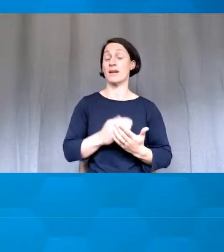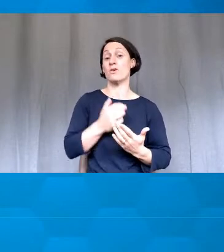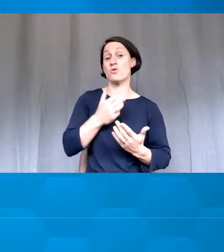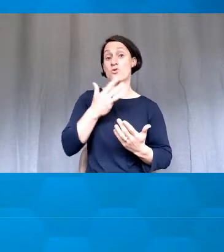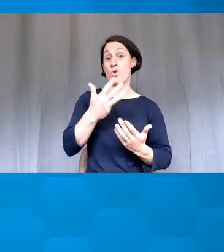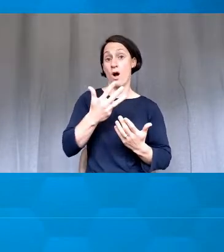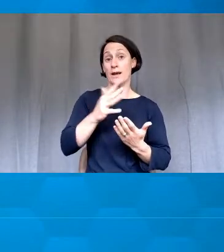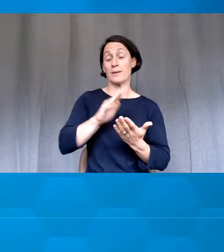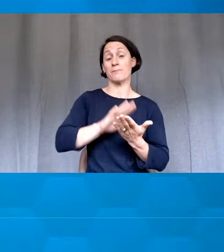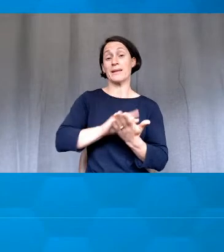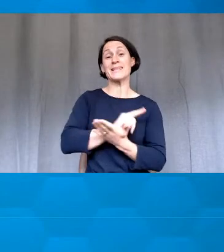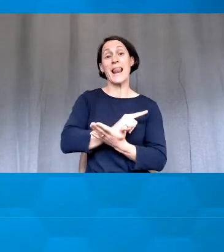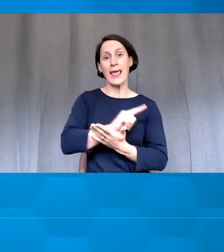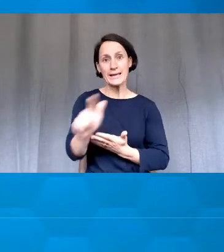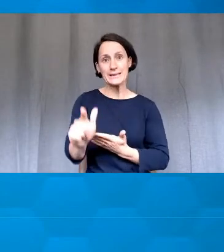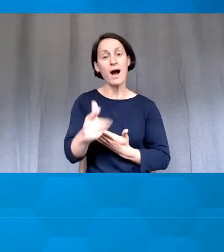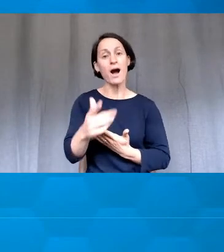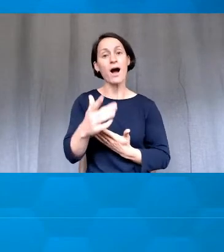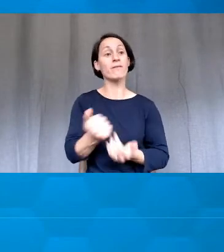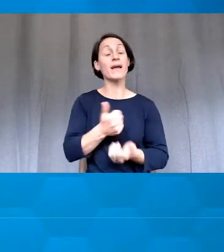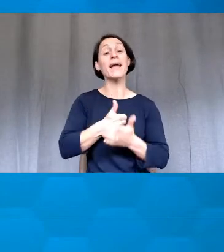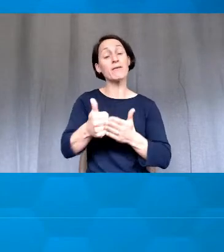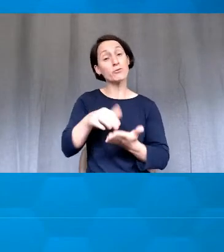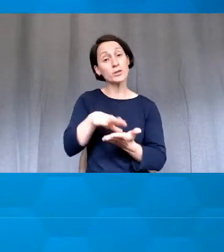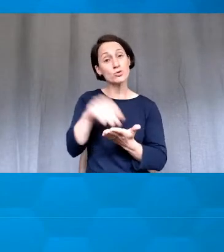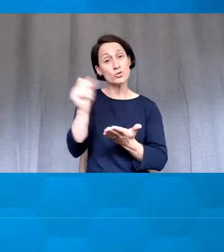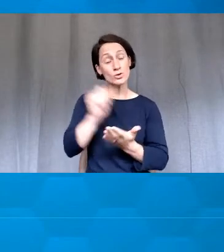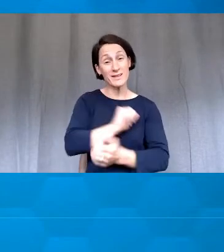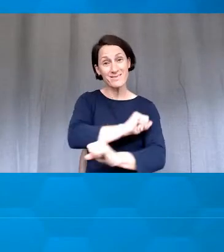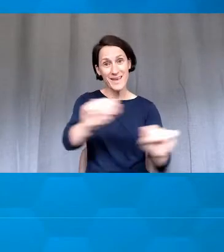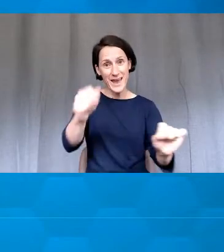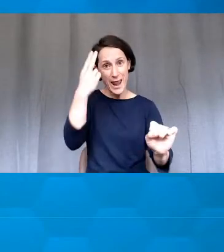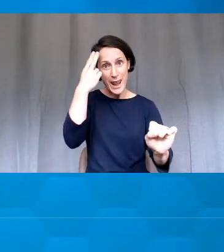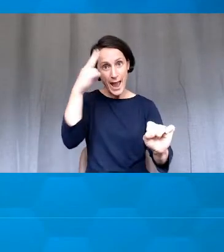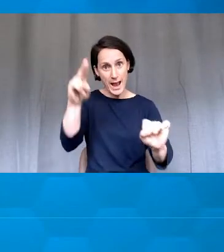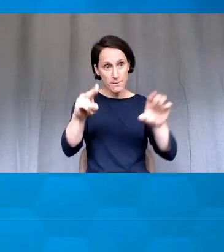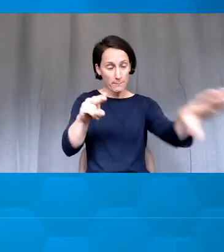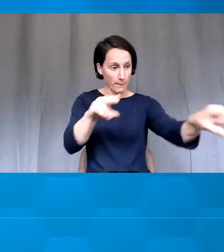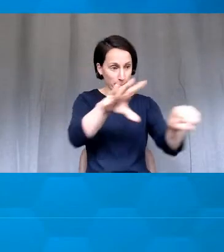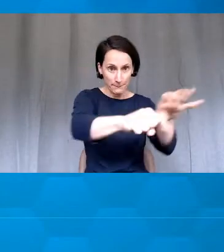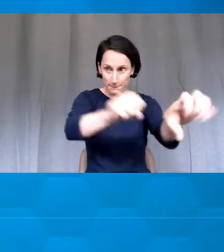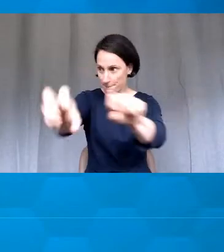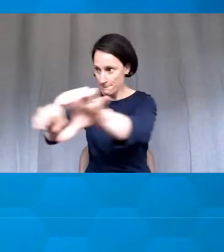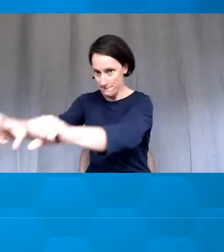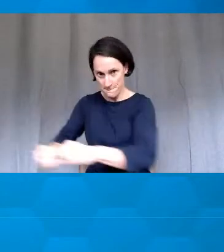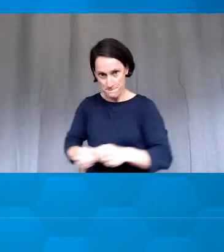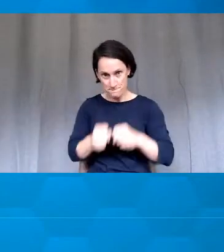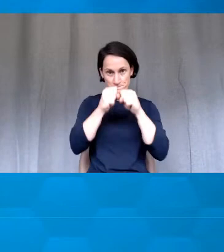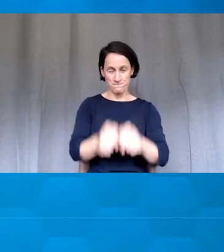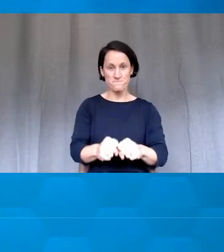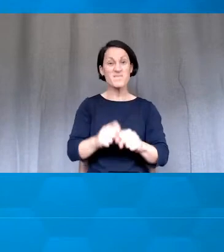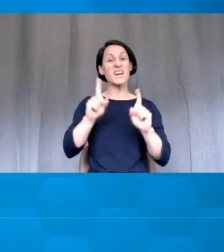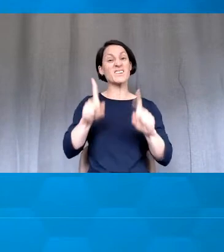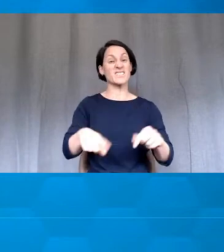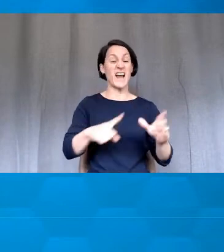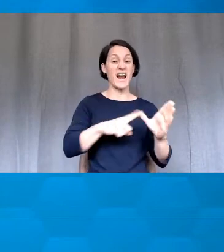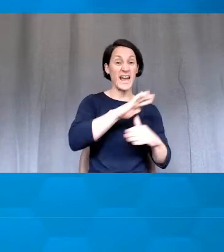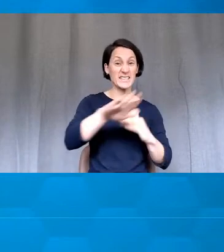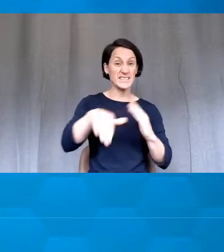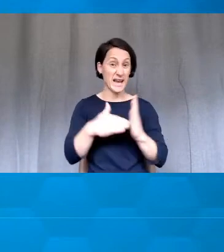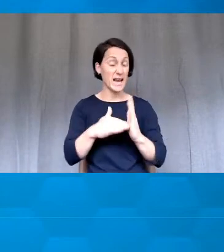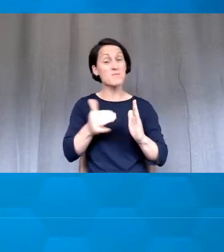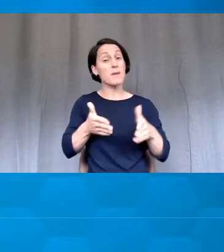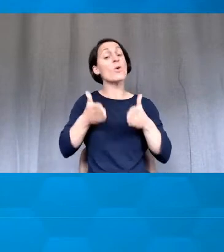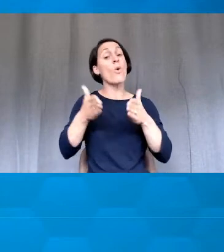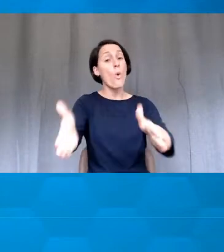nameplates which are in front of each student and then I lay them out alphabetically, often along the hallway just